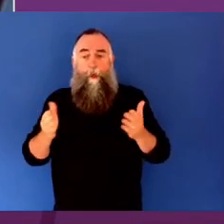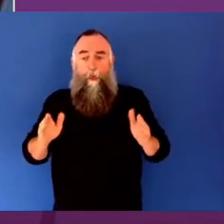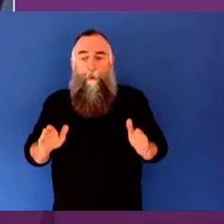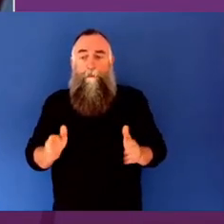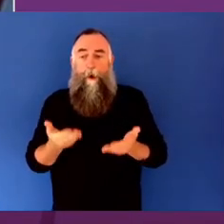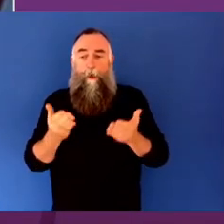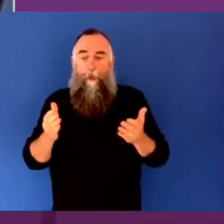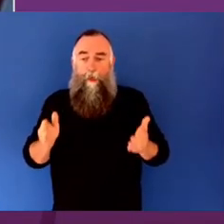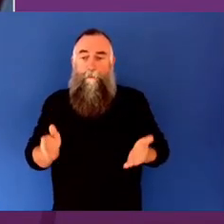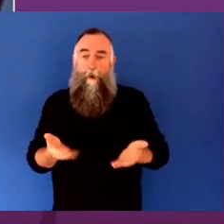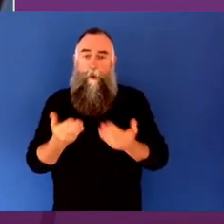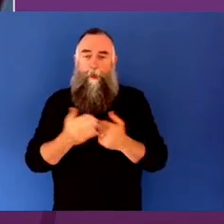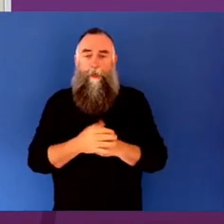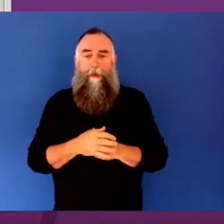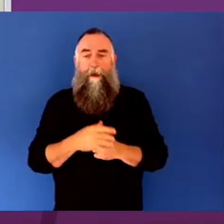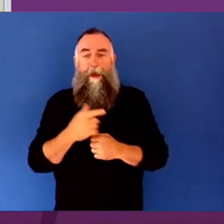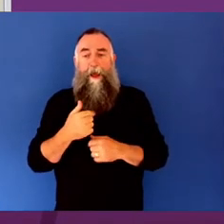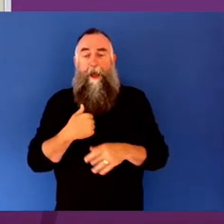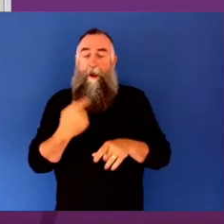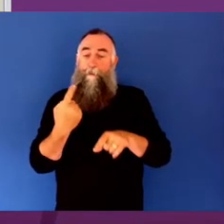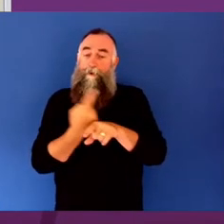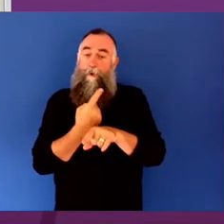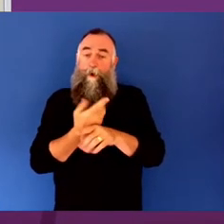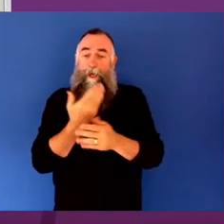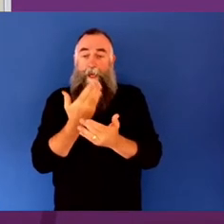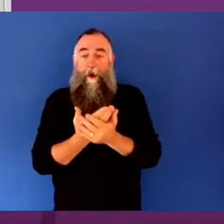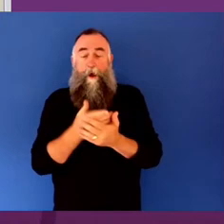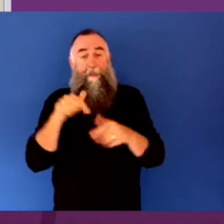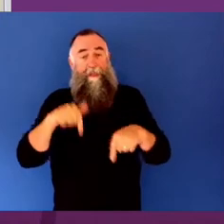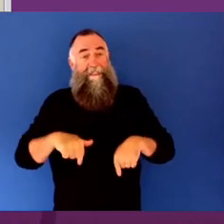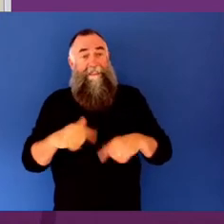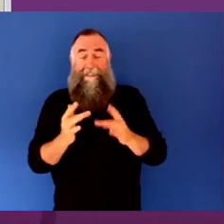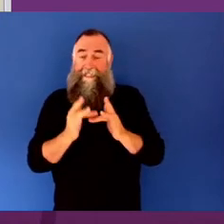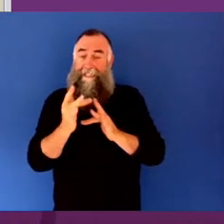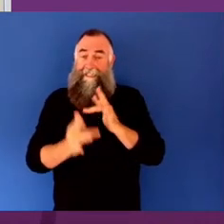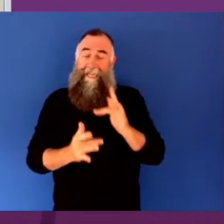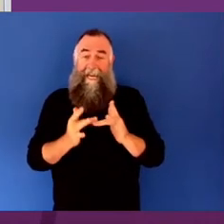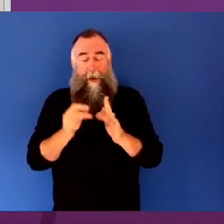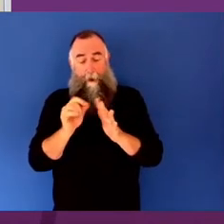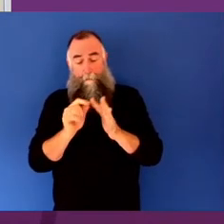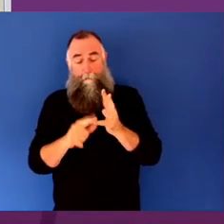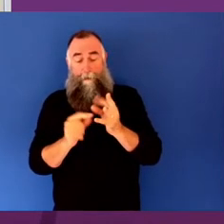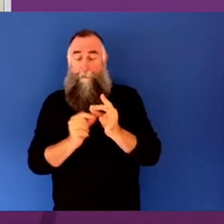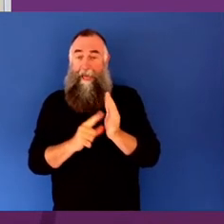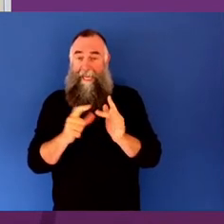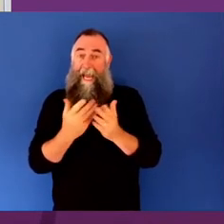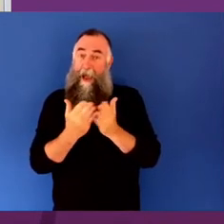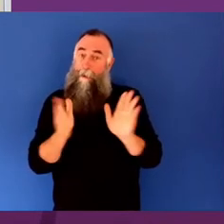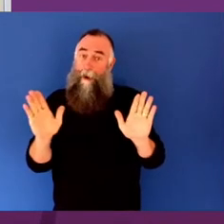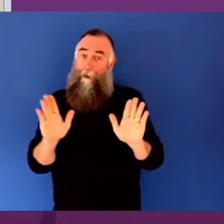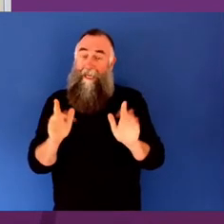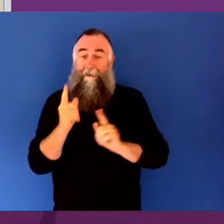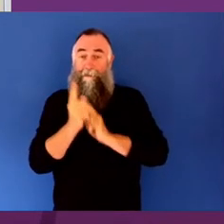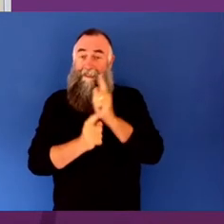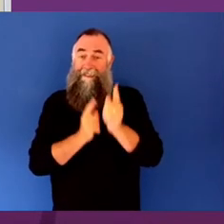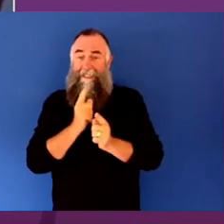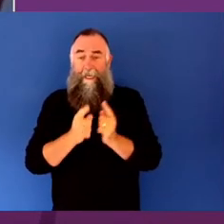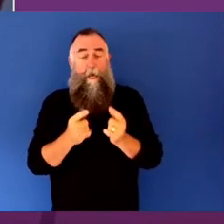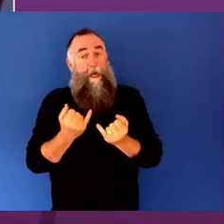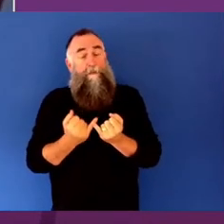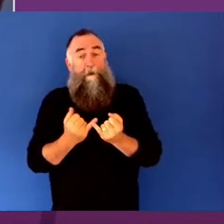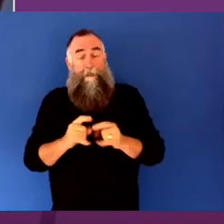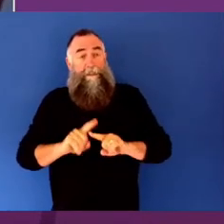speaking on a public forum like this is certainly a different experience for me.